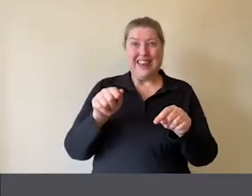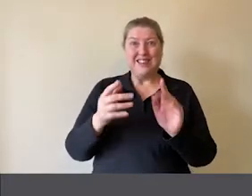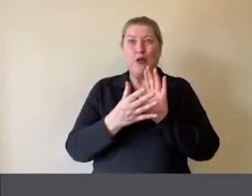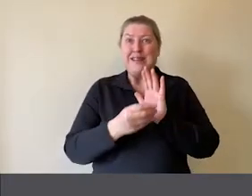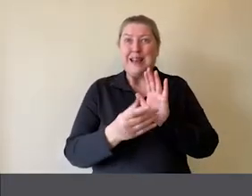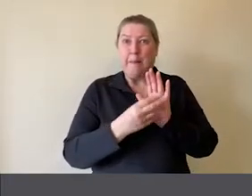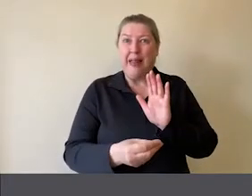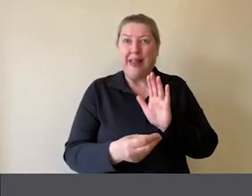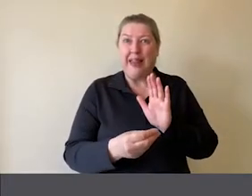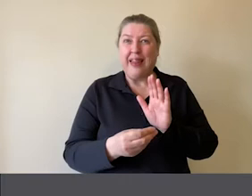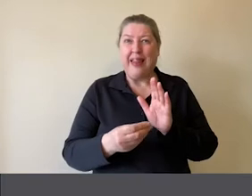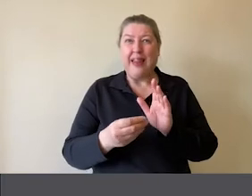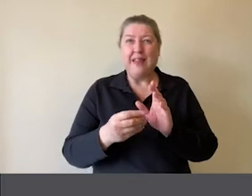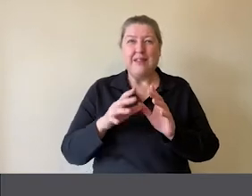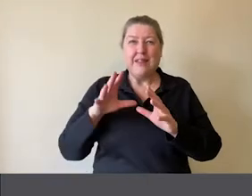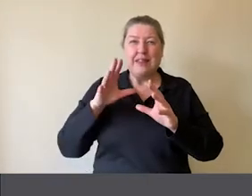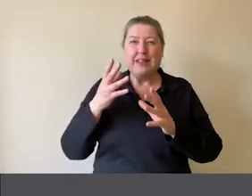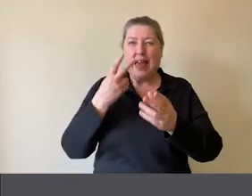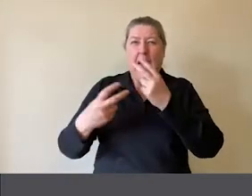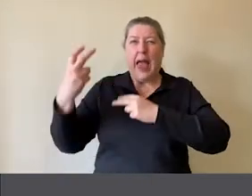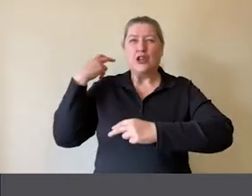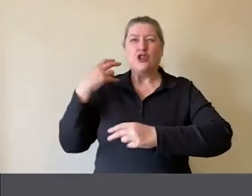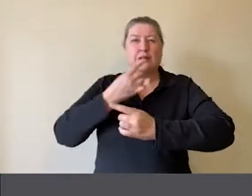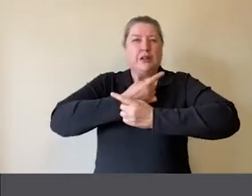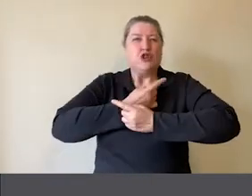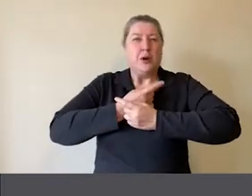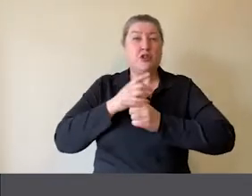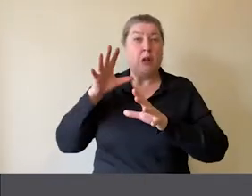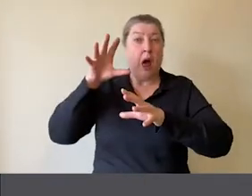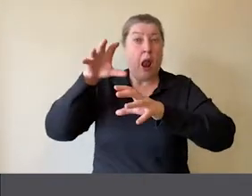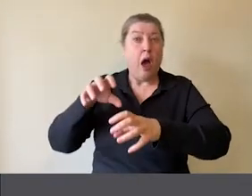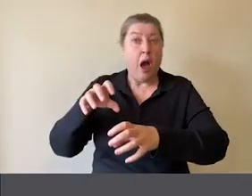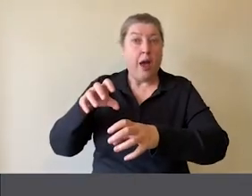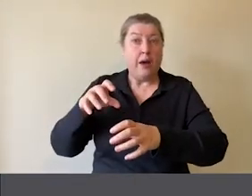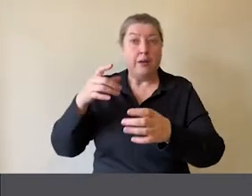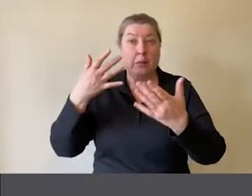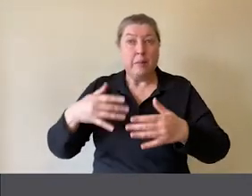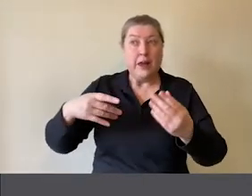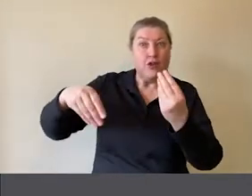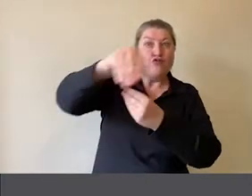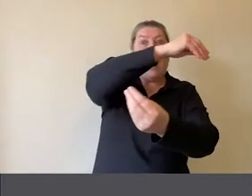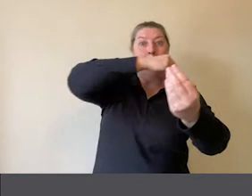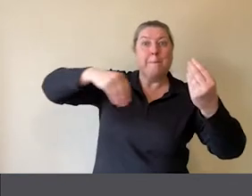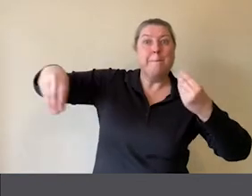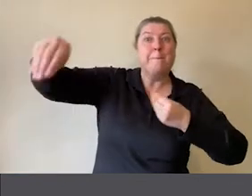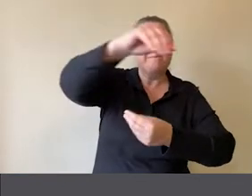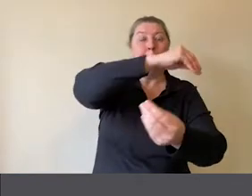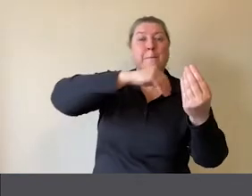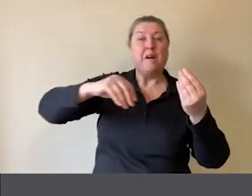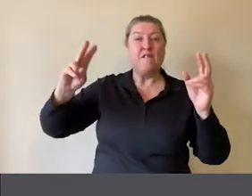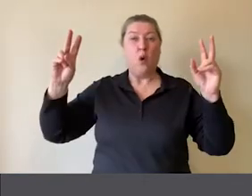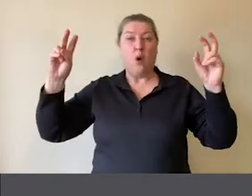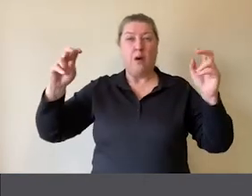of our Ancient Egyptian lions as part of an SEN project for a Sunken Cities exhibition and what we are doing